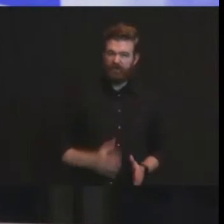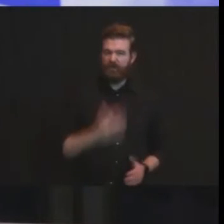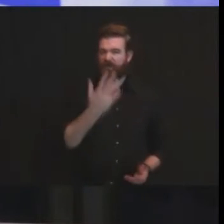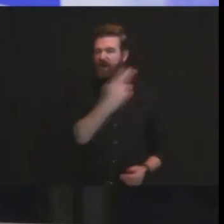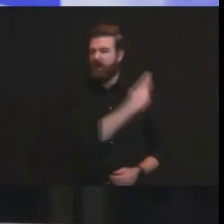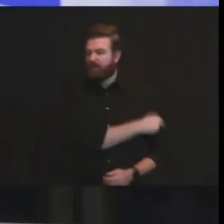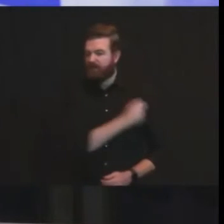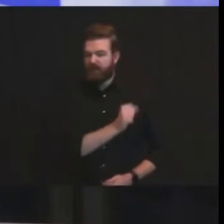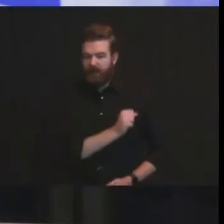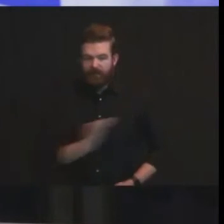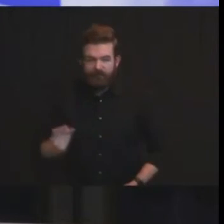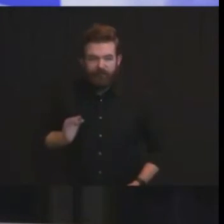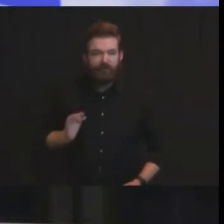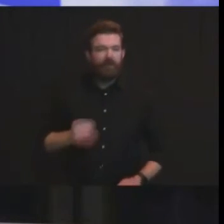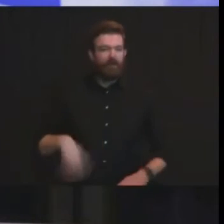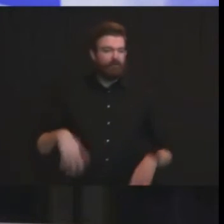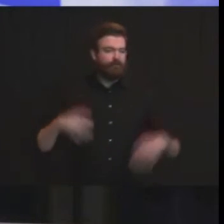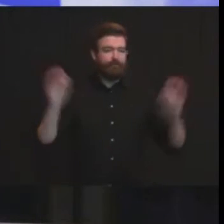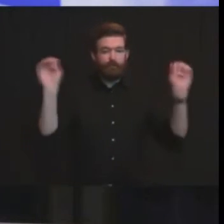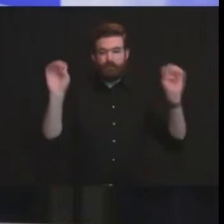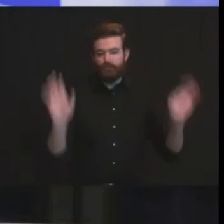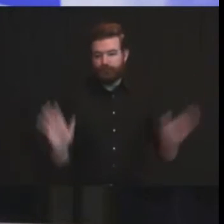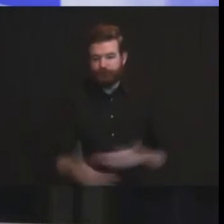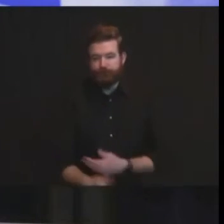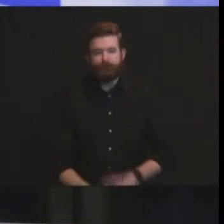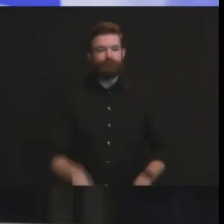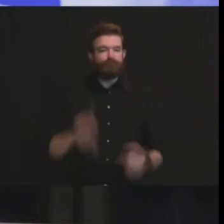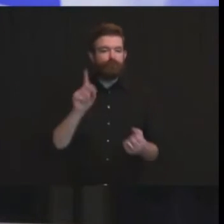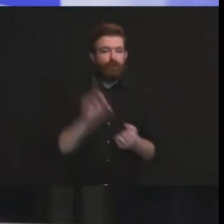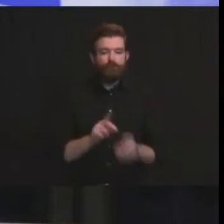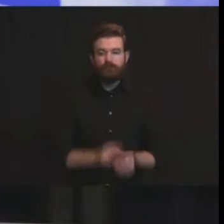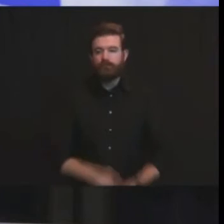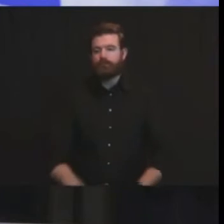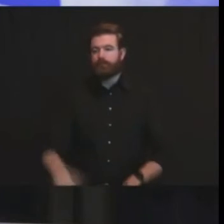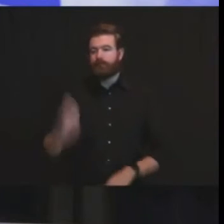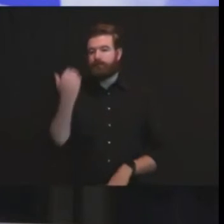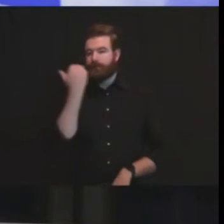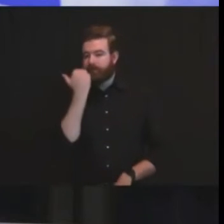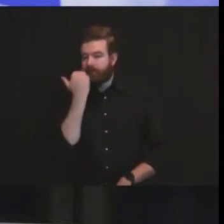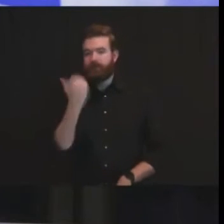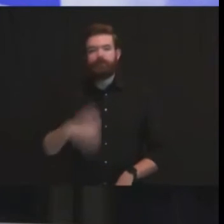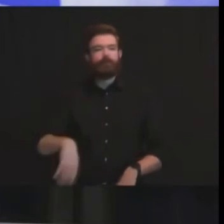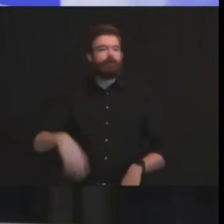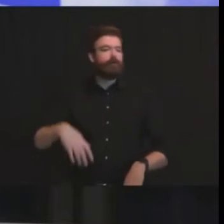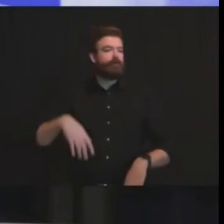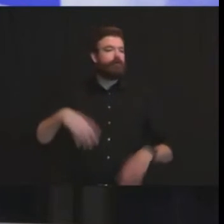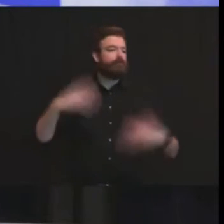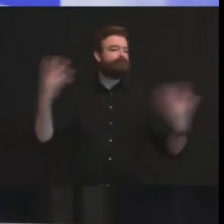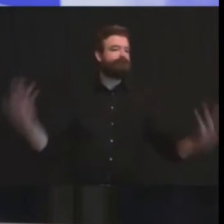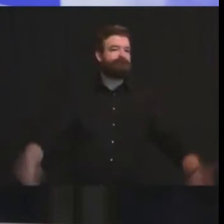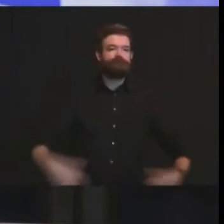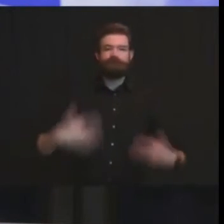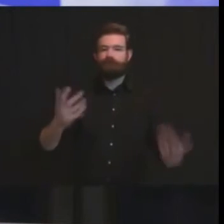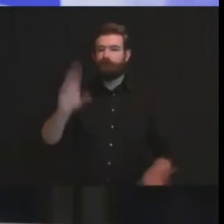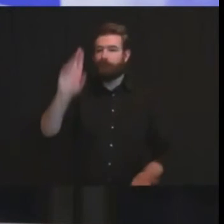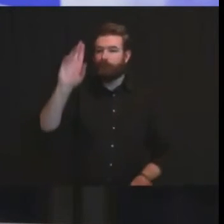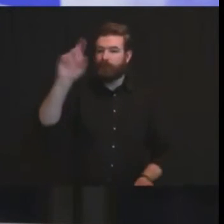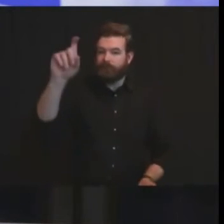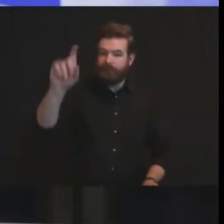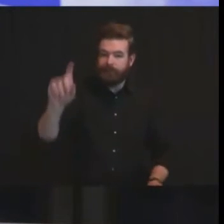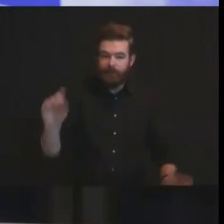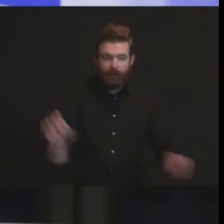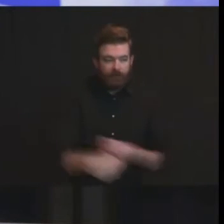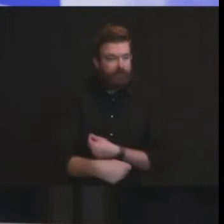community health centers doctors and dentist offices pharmacies dialysis centers and home health care workers